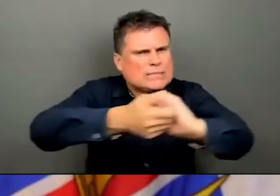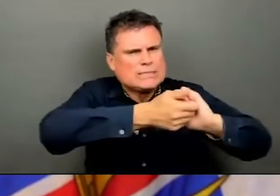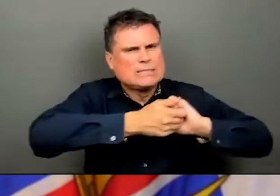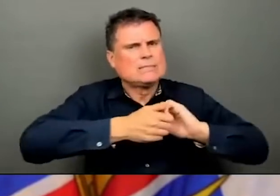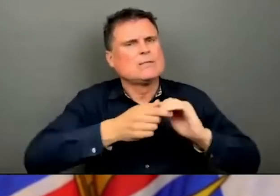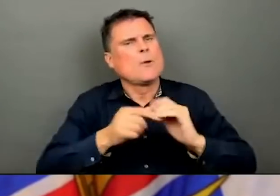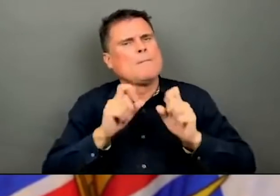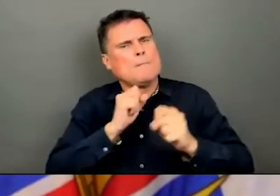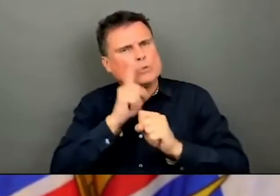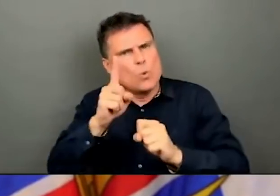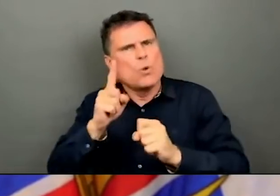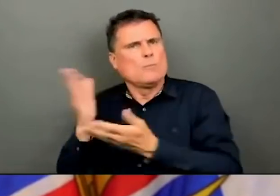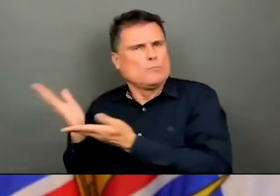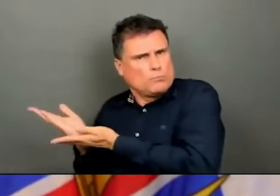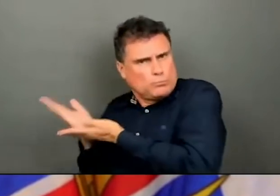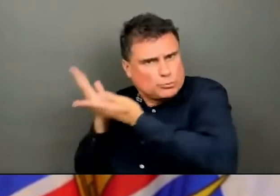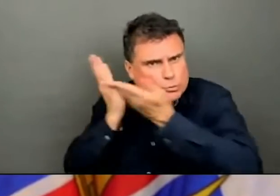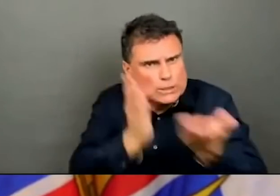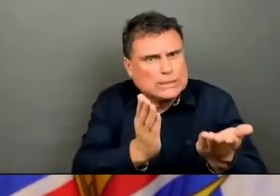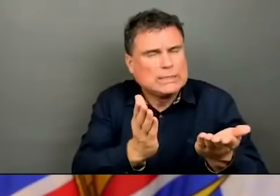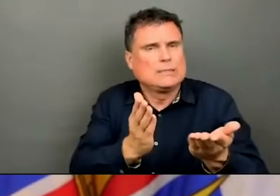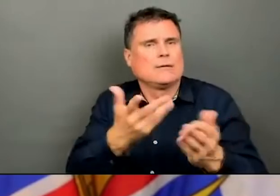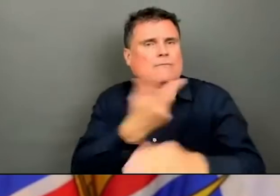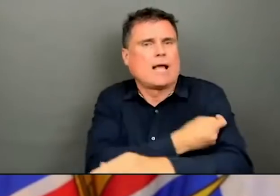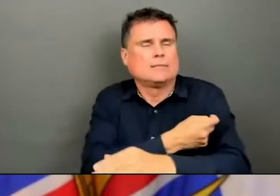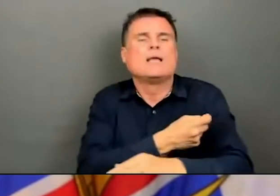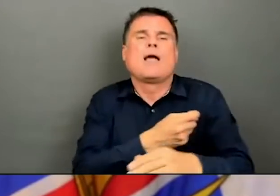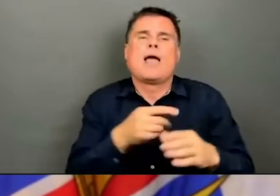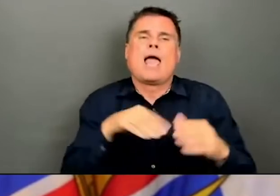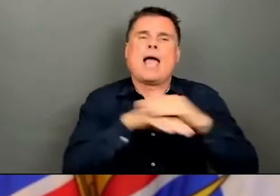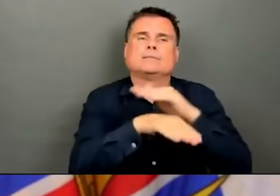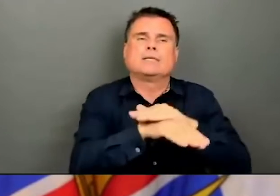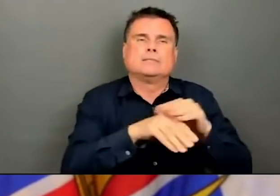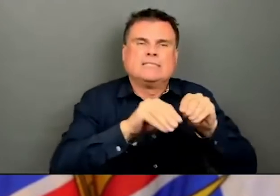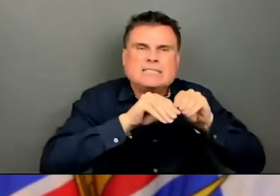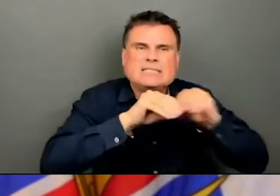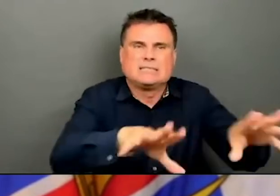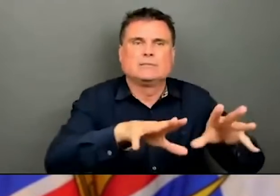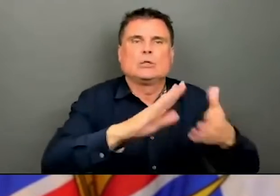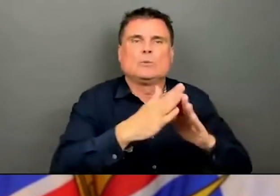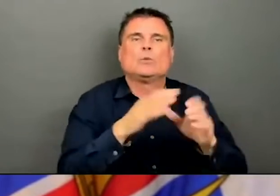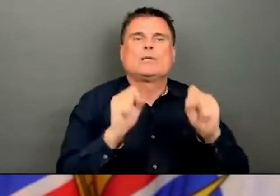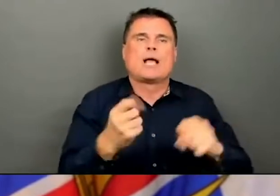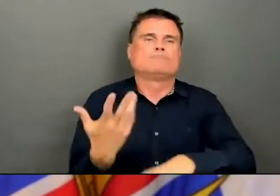difference. Craig, you have a follow-up? Yes, thanks.